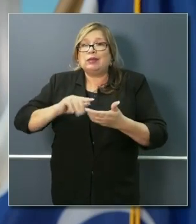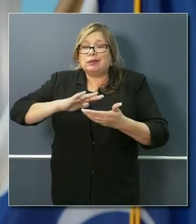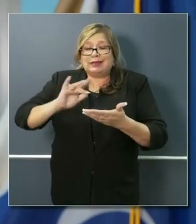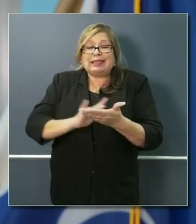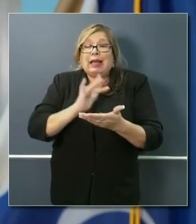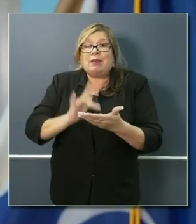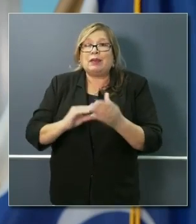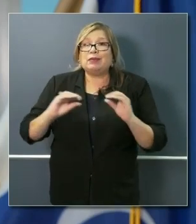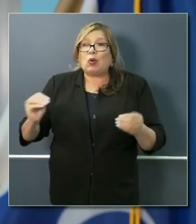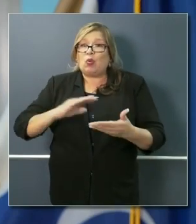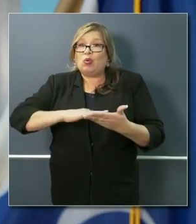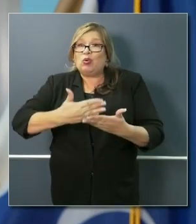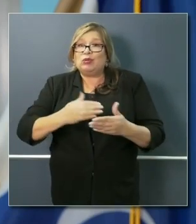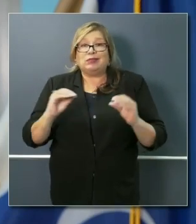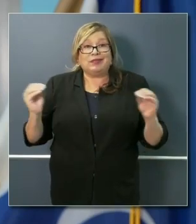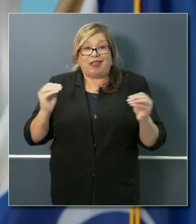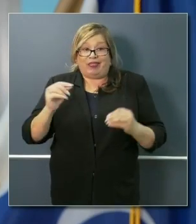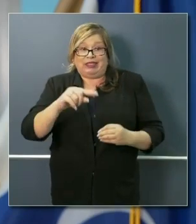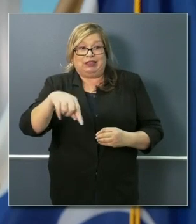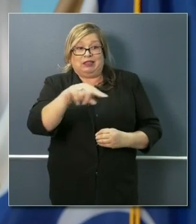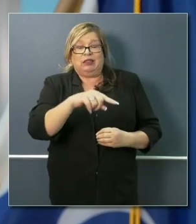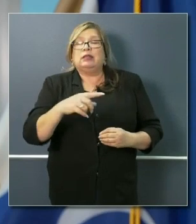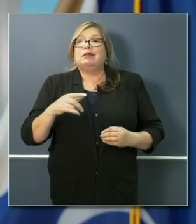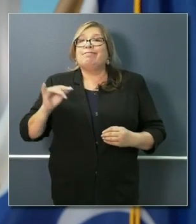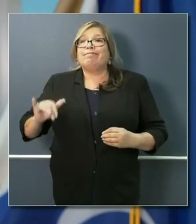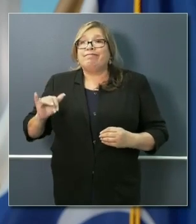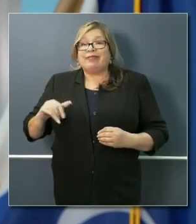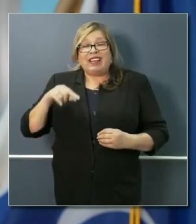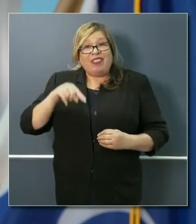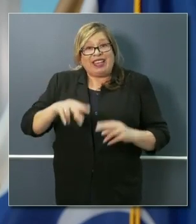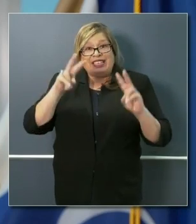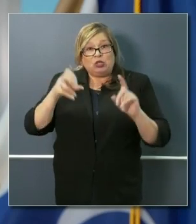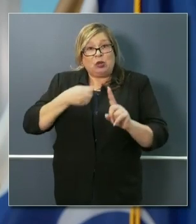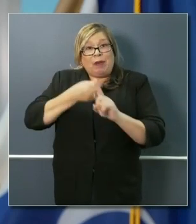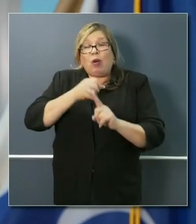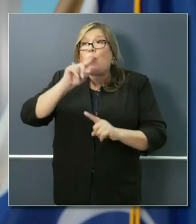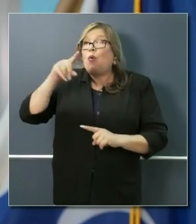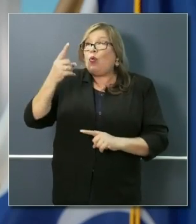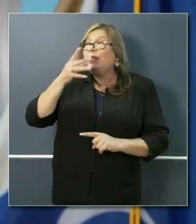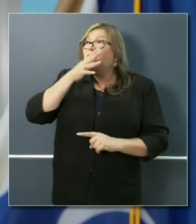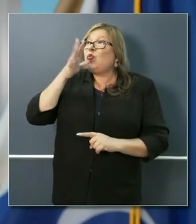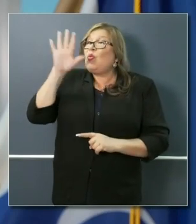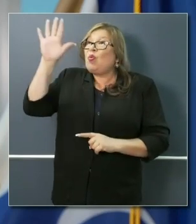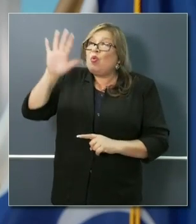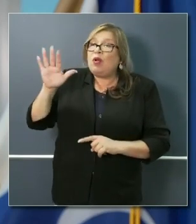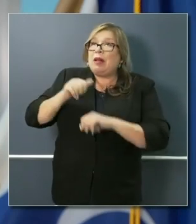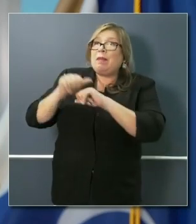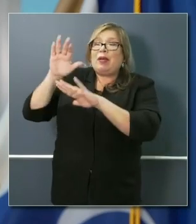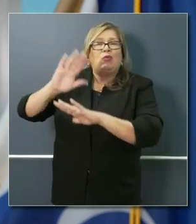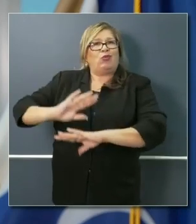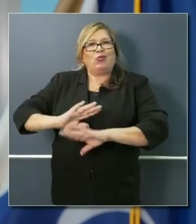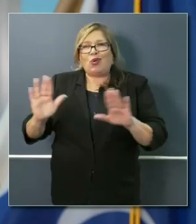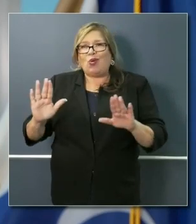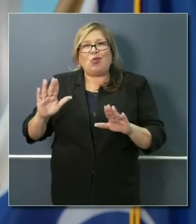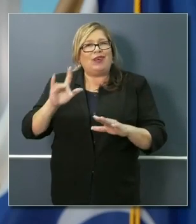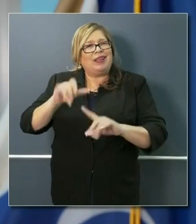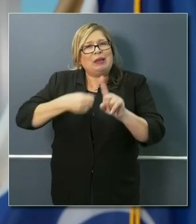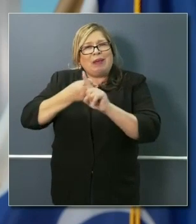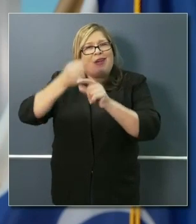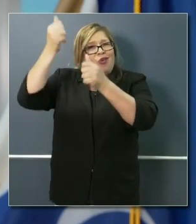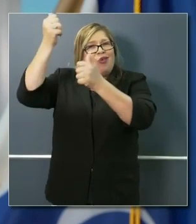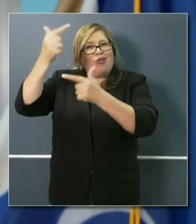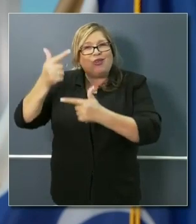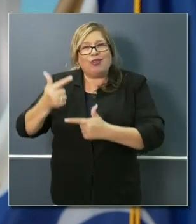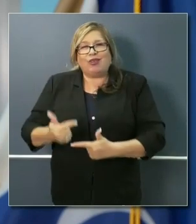like. So what I'm learning is this is not just a rural issue and an urban issue. The reality is all across the state,